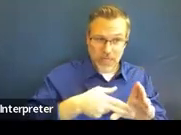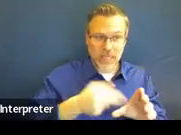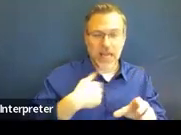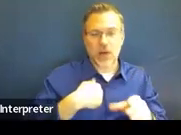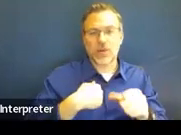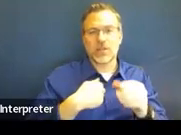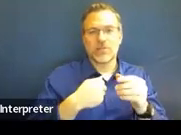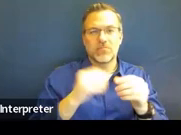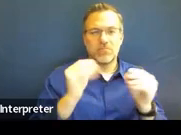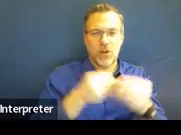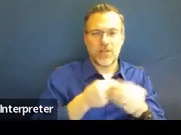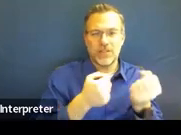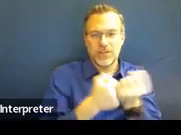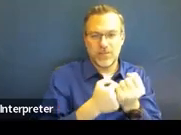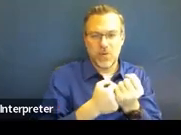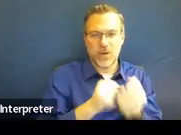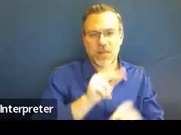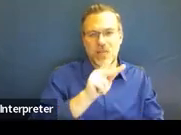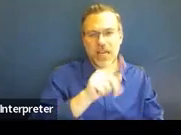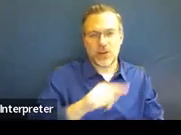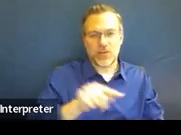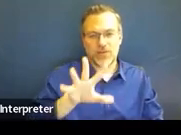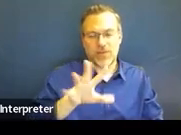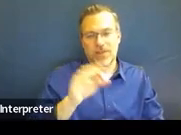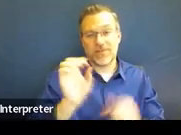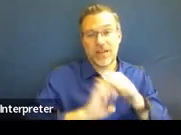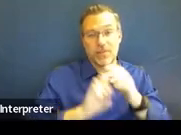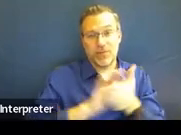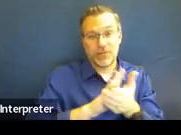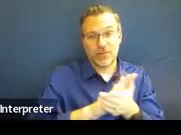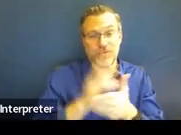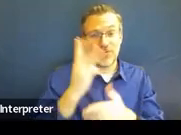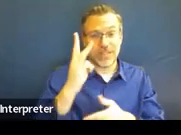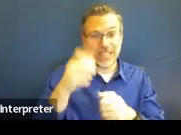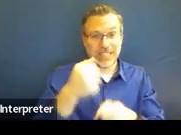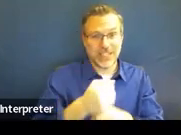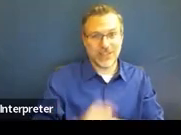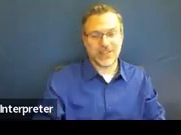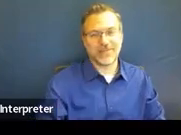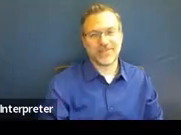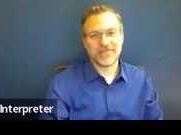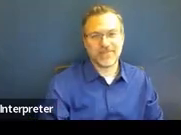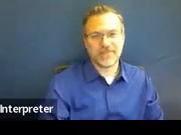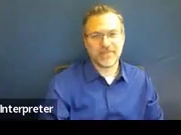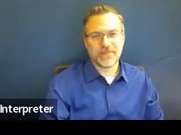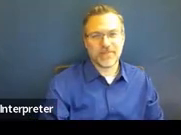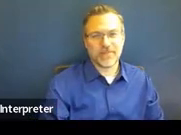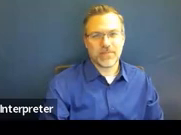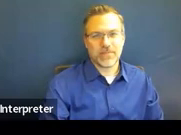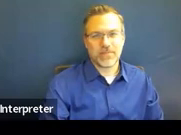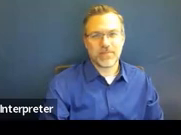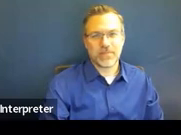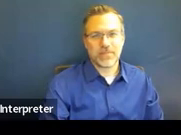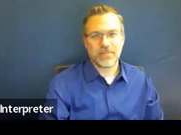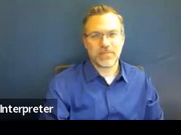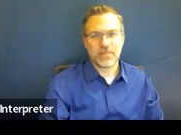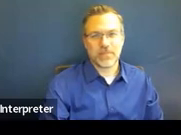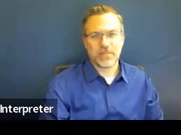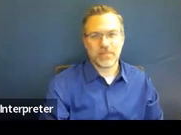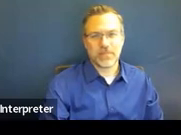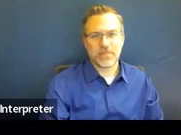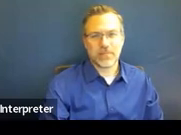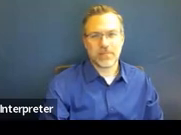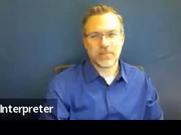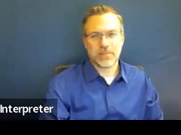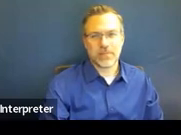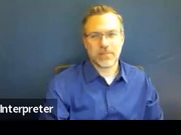at a K-5 elementary school for 16 years. Excellent. Thank you. All right. And this is our contact information.